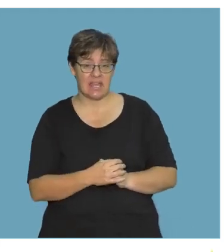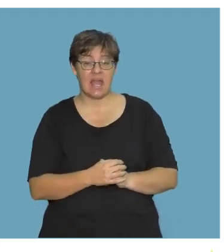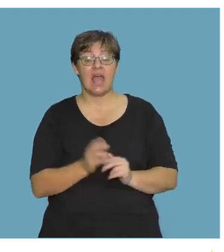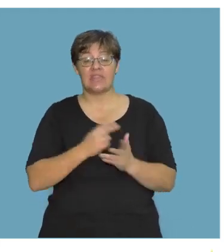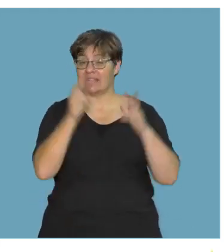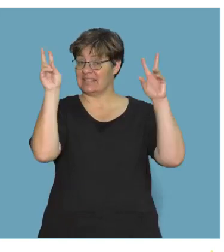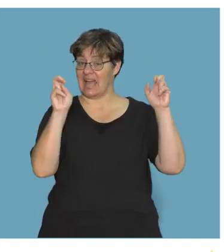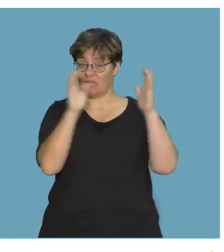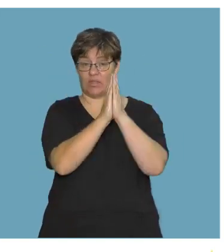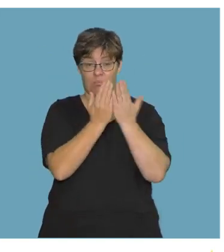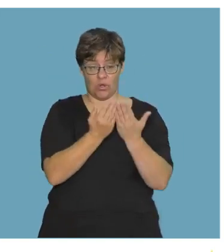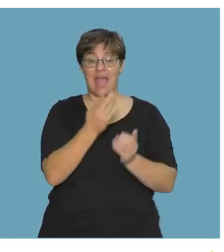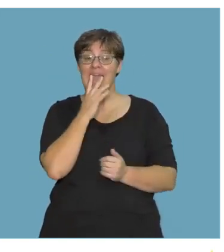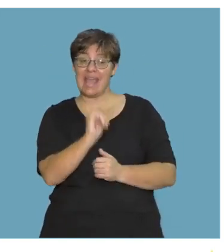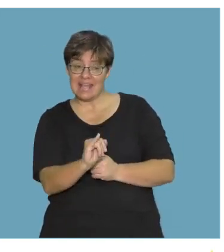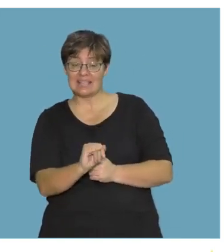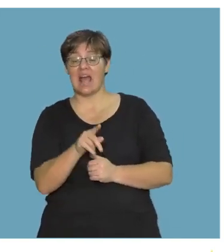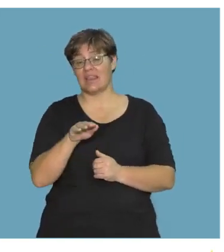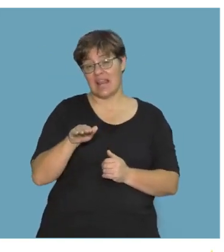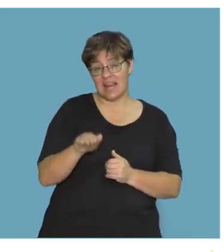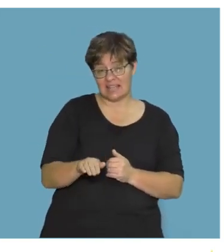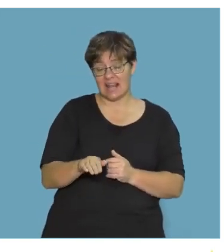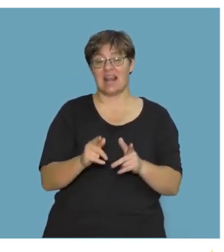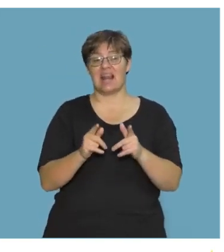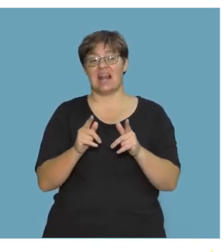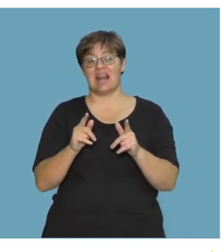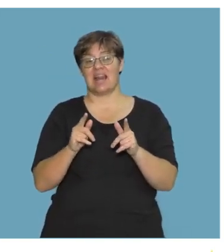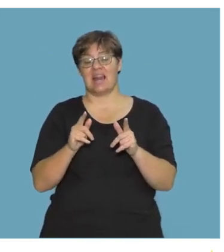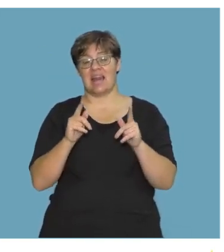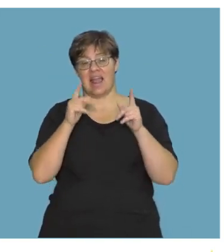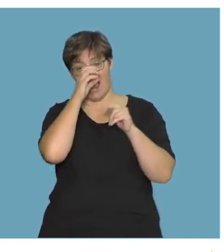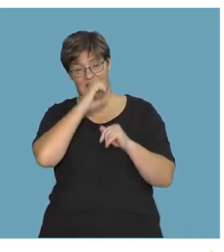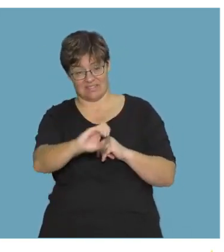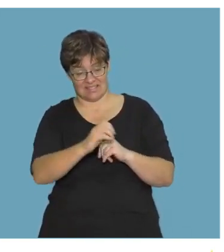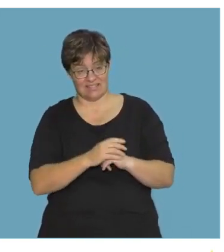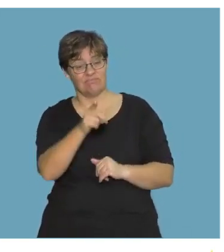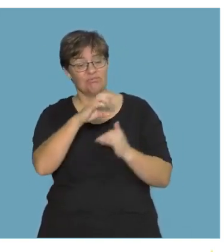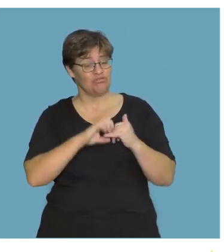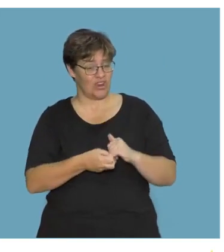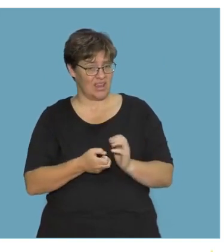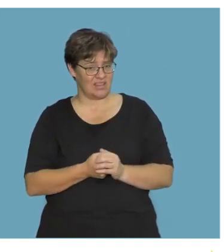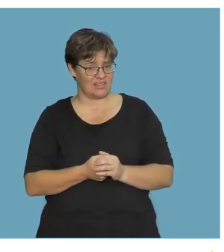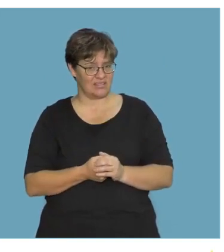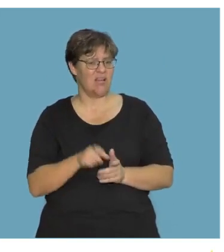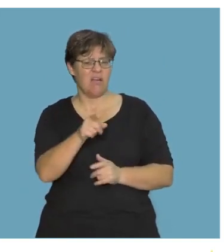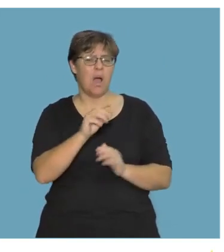the book is The Little Elephant. Now you try. Grade 3s, what's that book called?